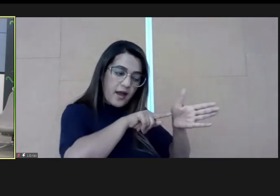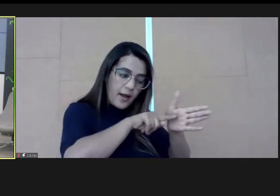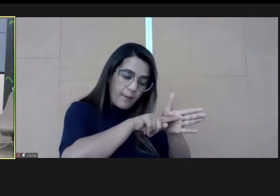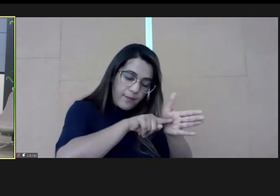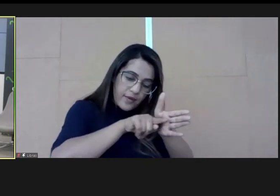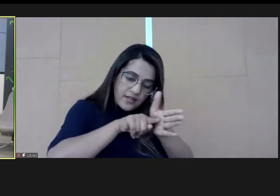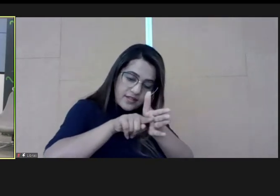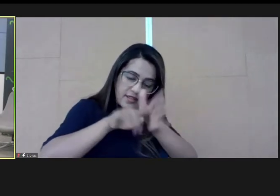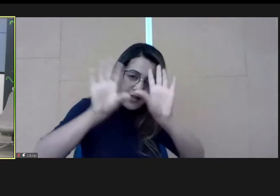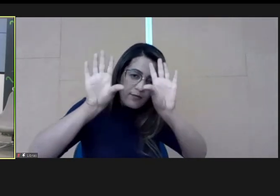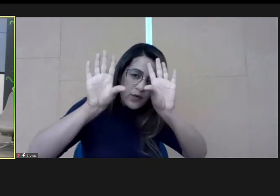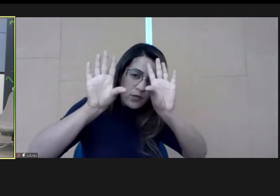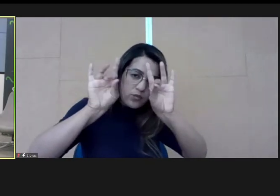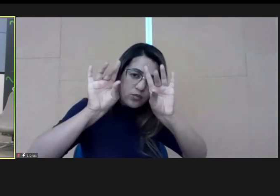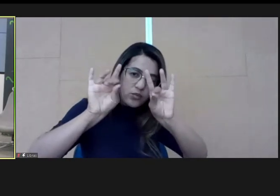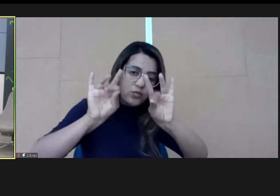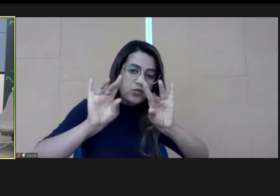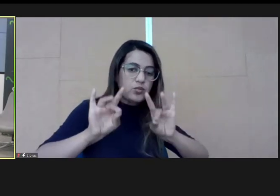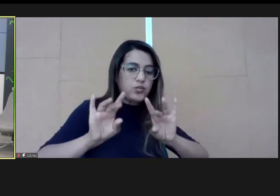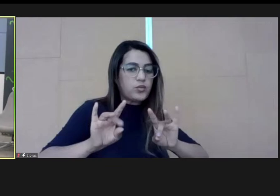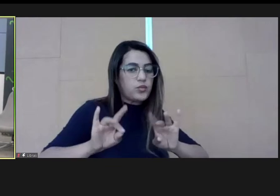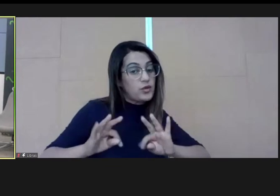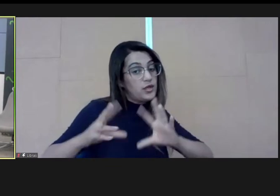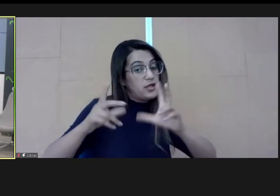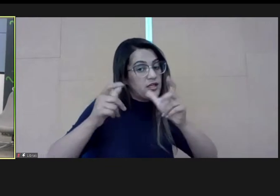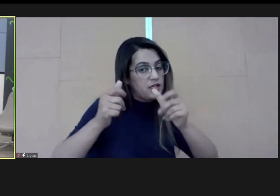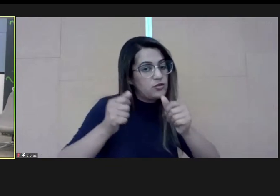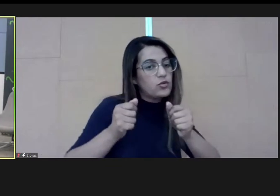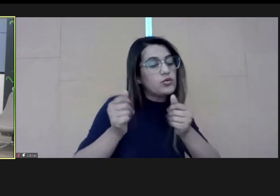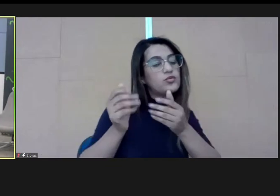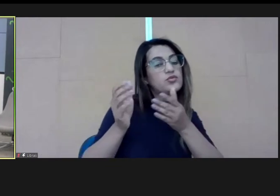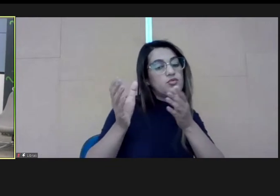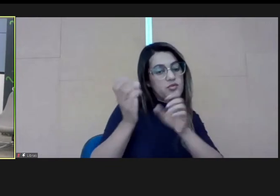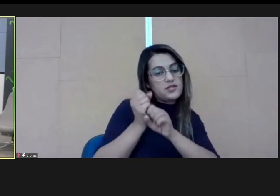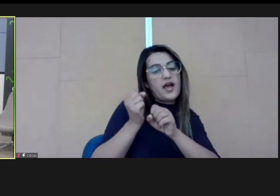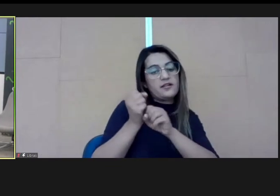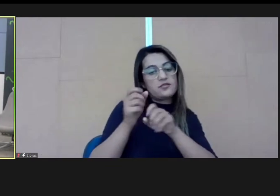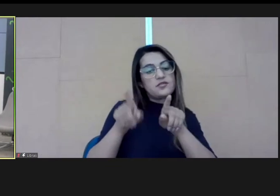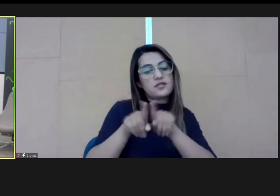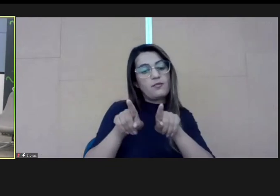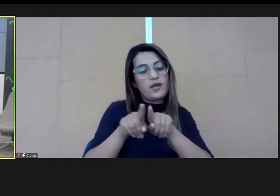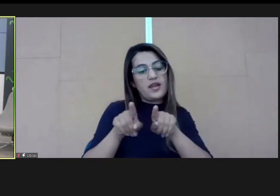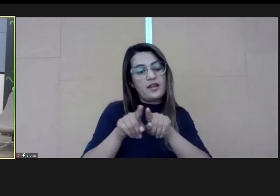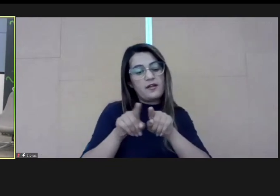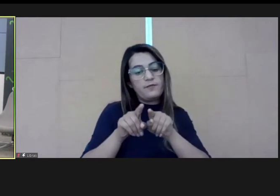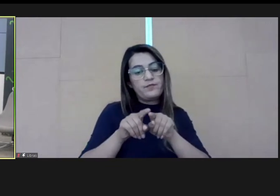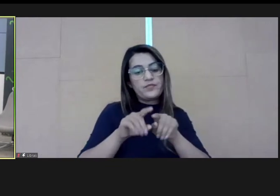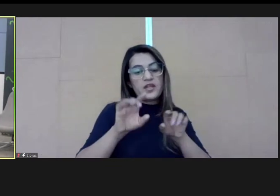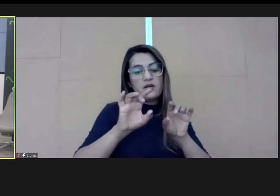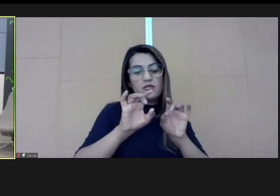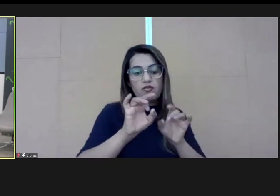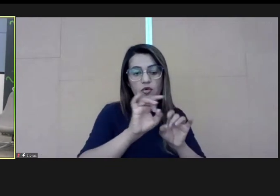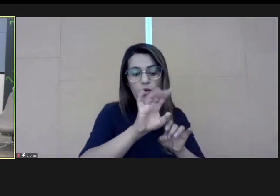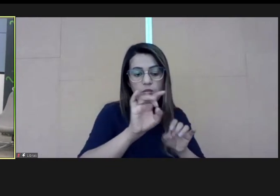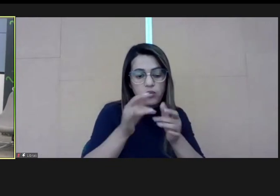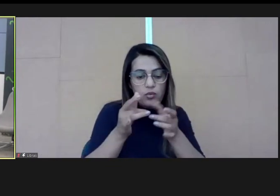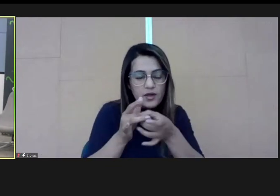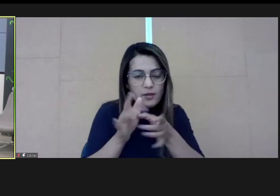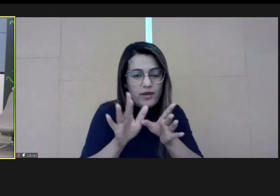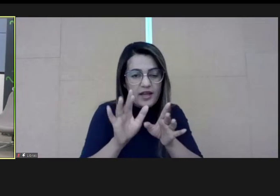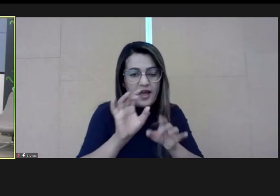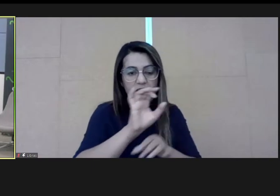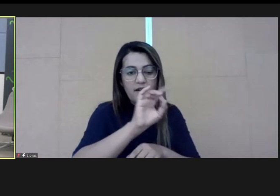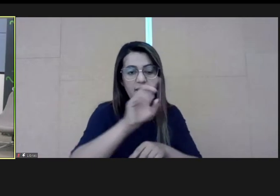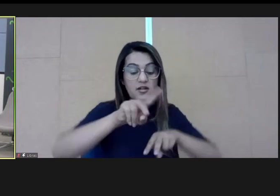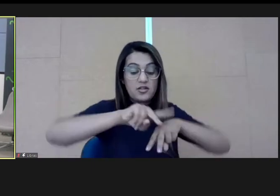Available, but we're also going to launch this survey in the third way later on. We do not have time to take a